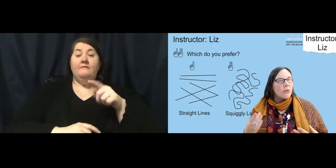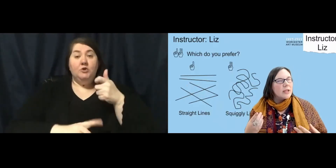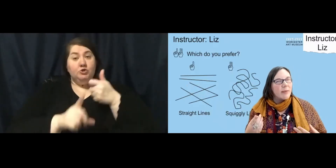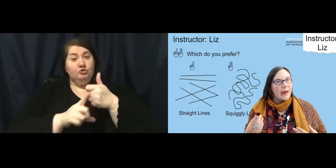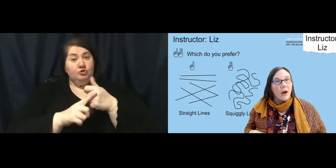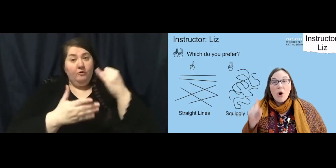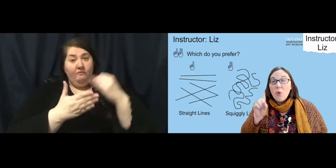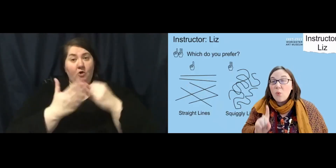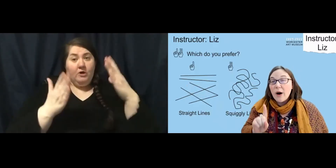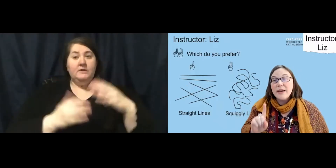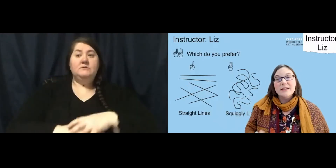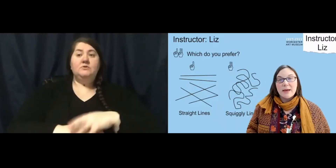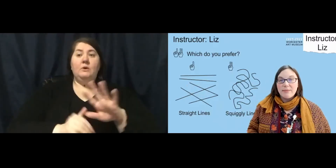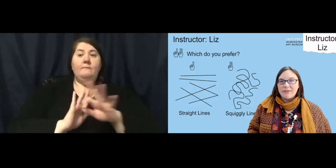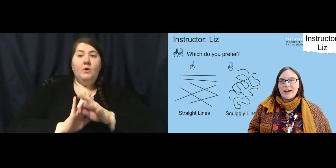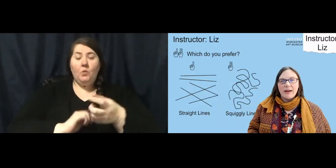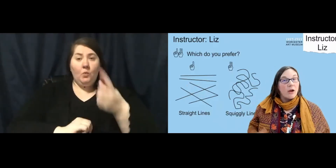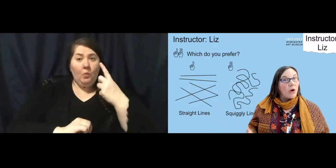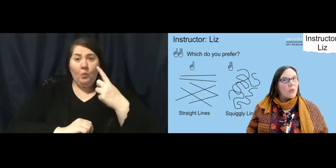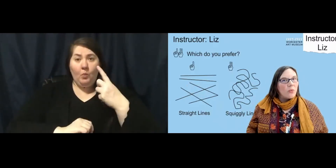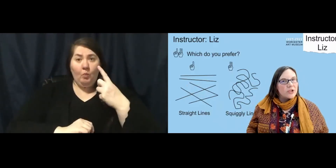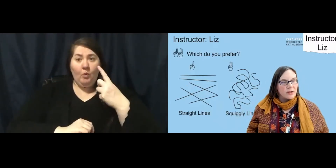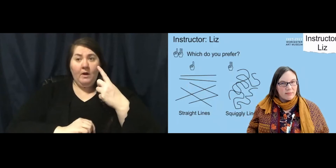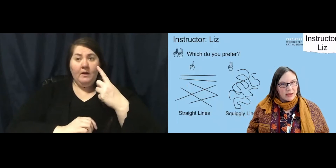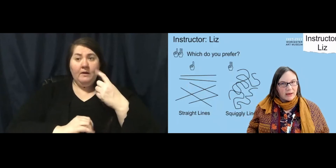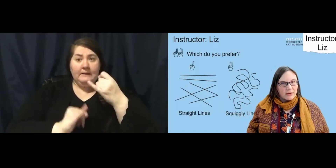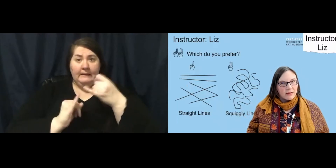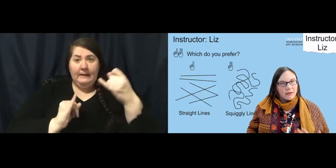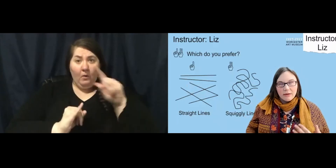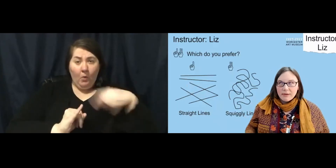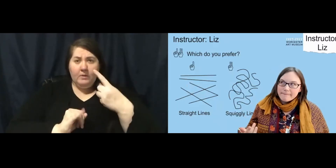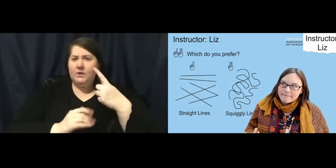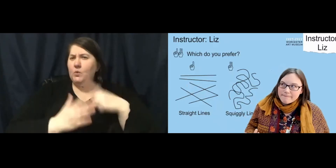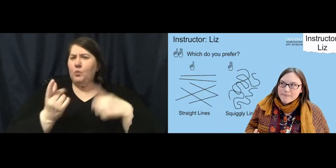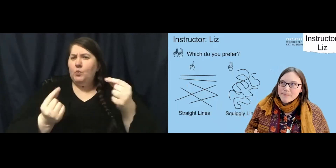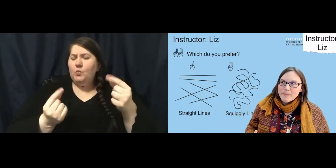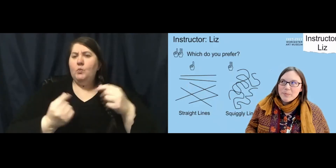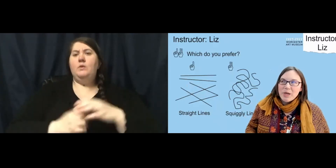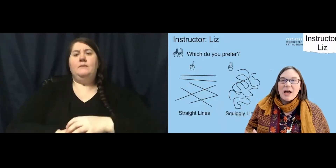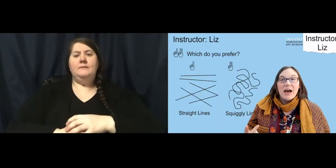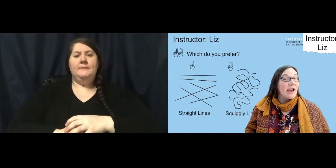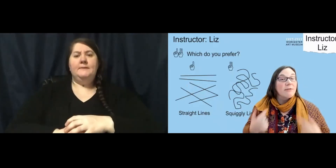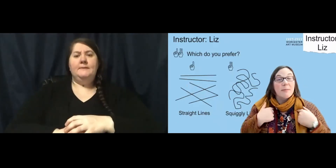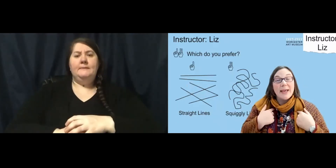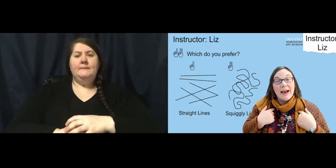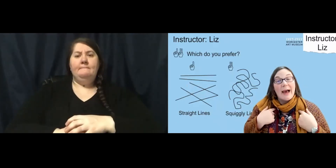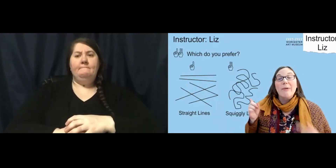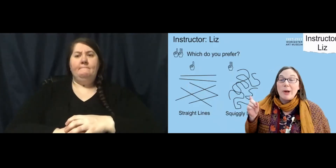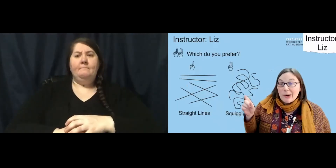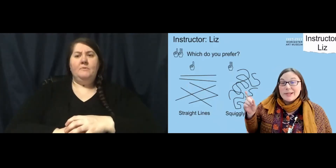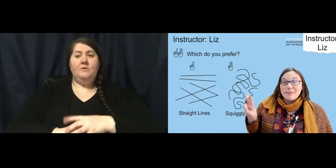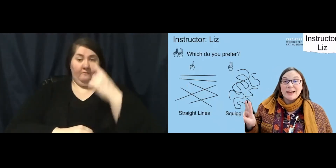only pick one type of line, which would it be? Hmm. I know for me,